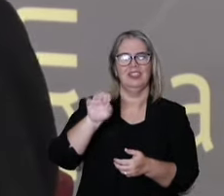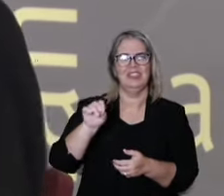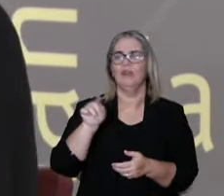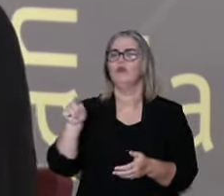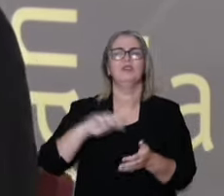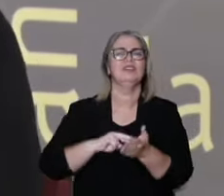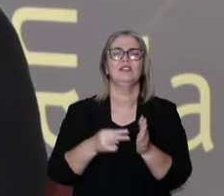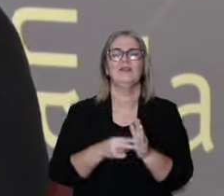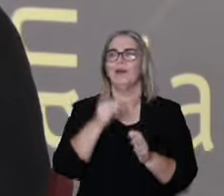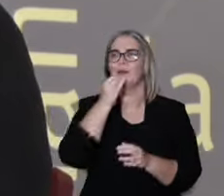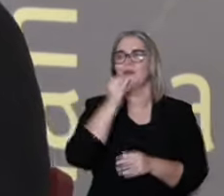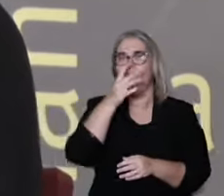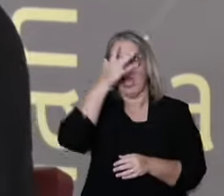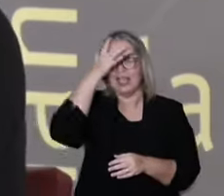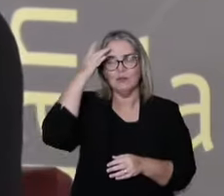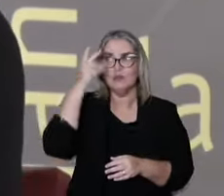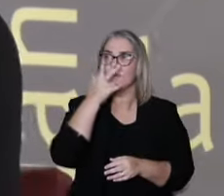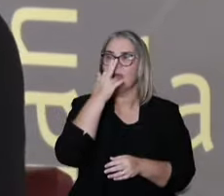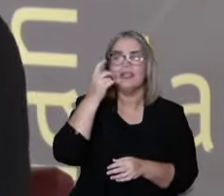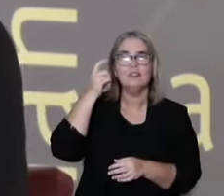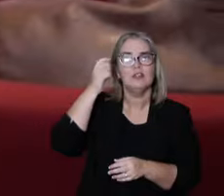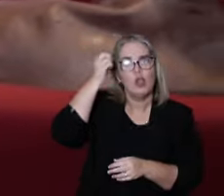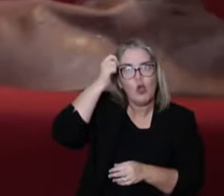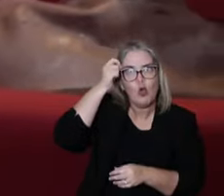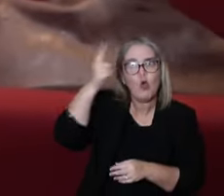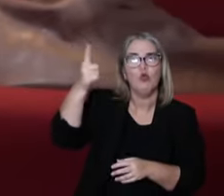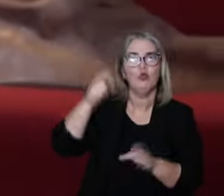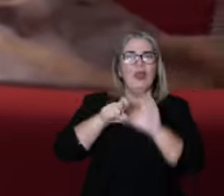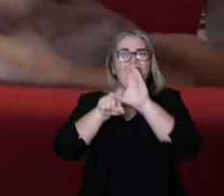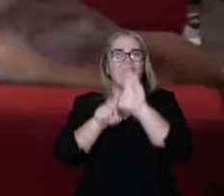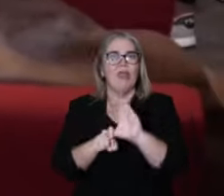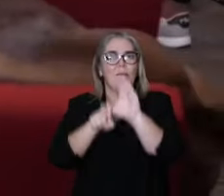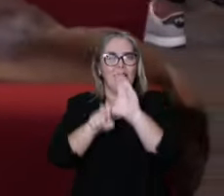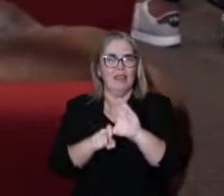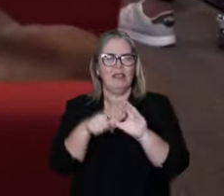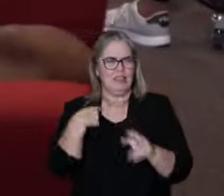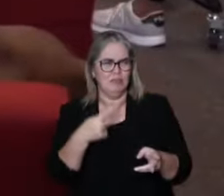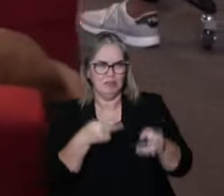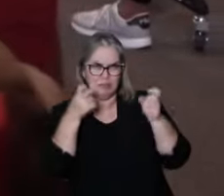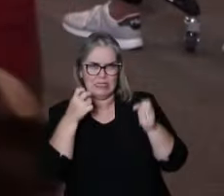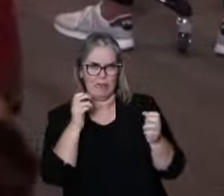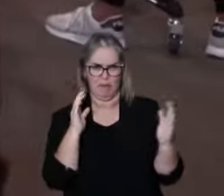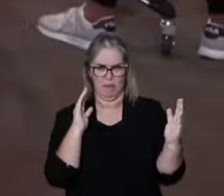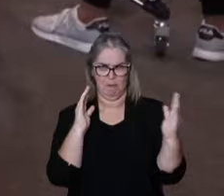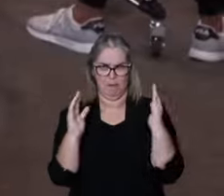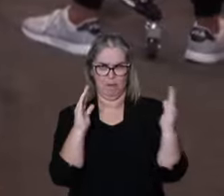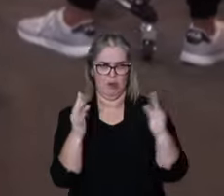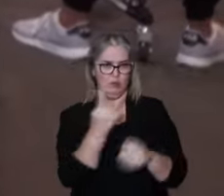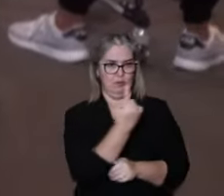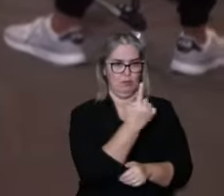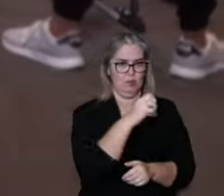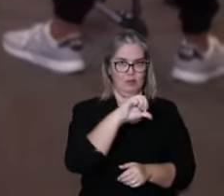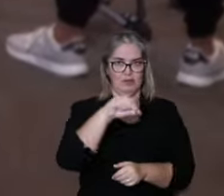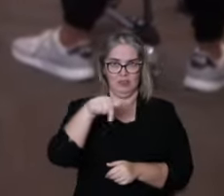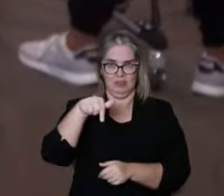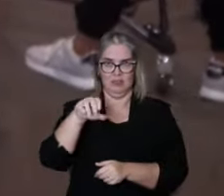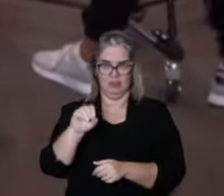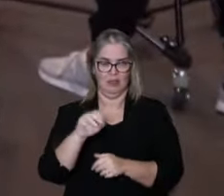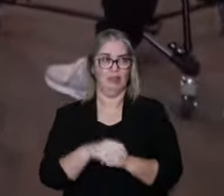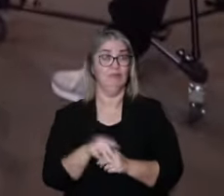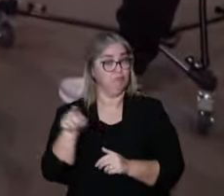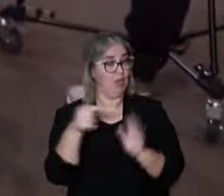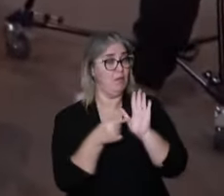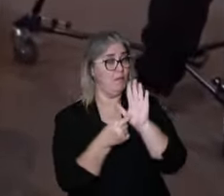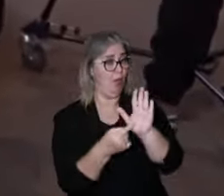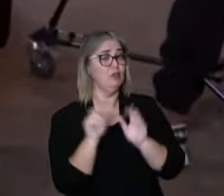taking care of themselves. So you are suffering a cultural change that he notices in the seventies. And